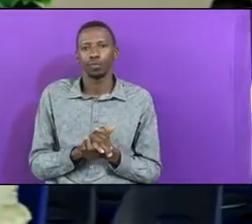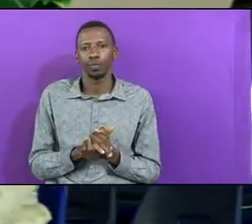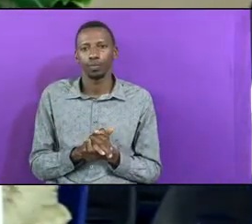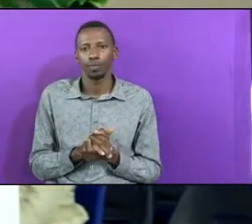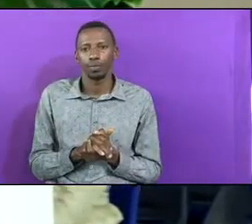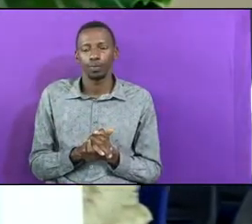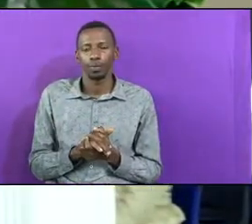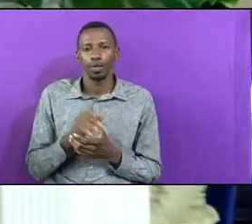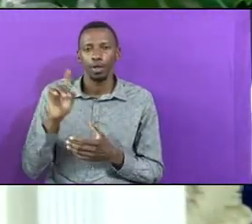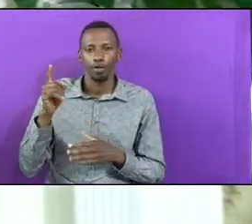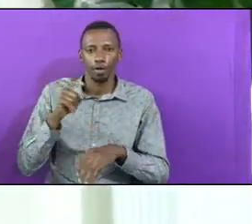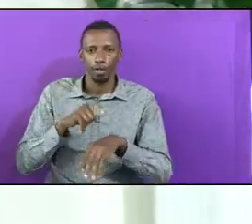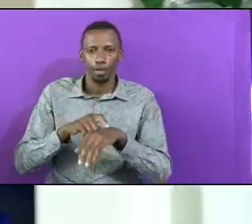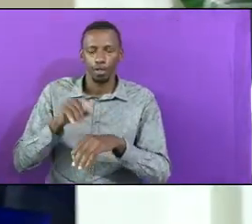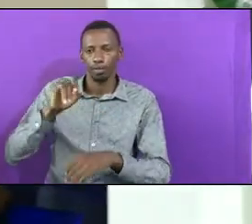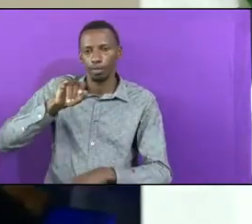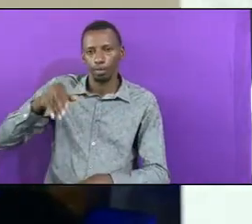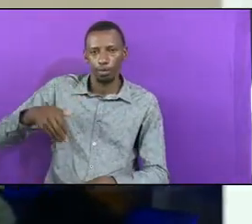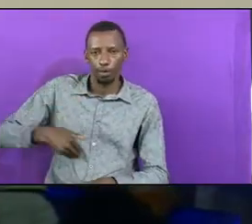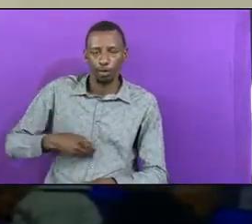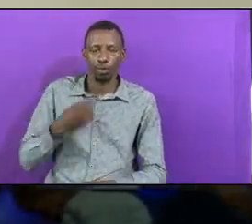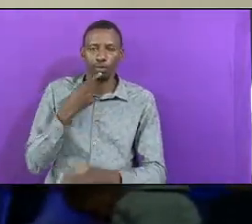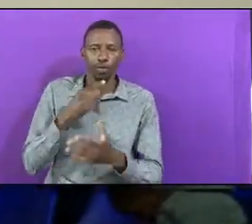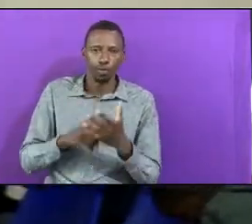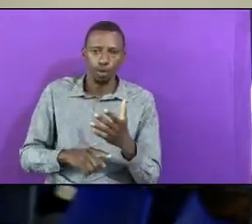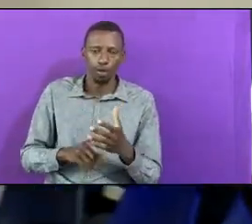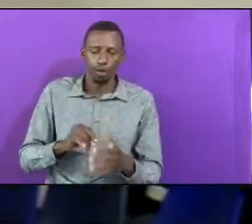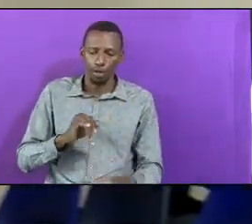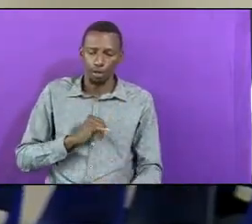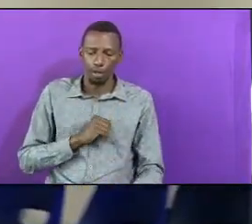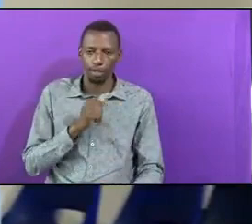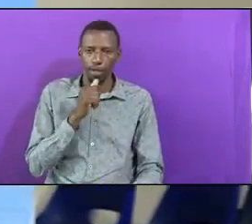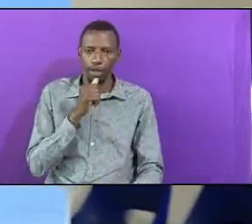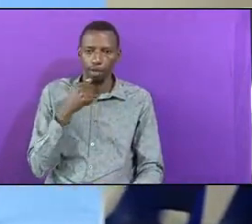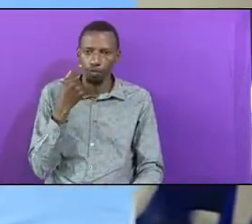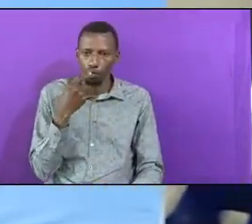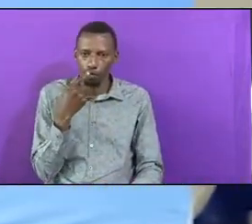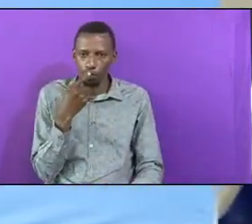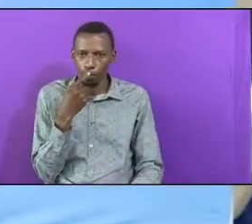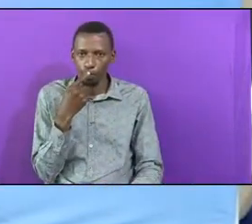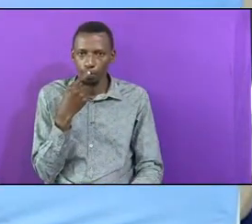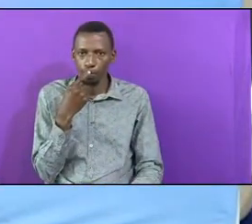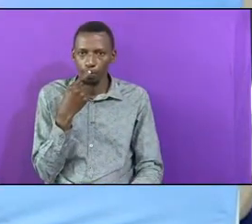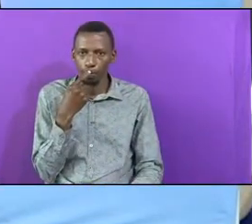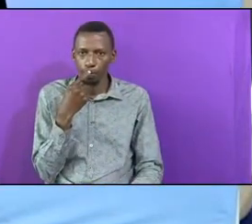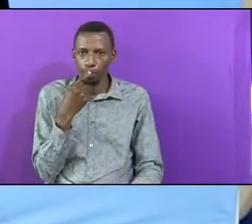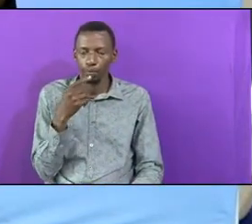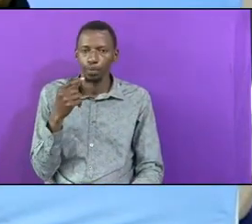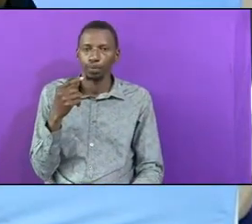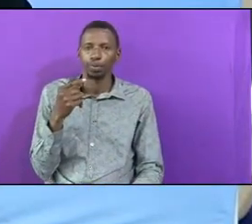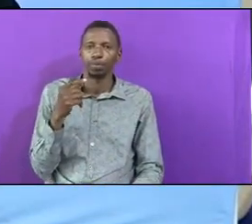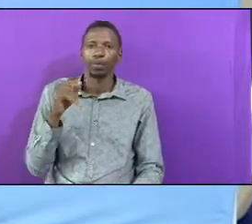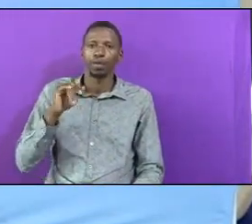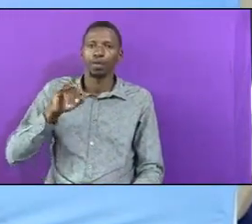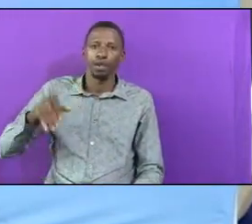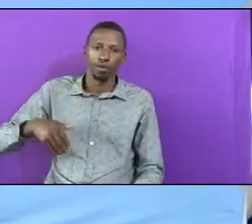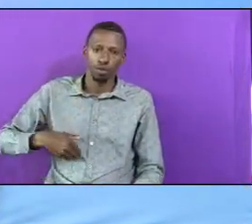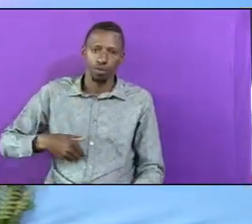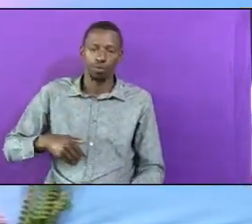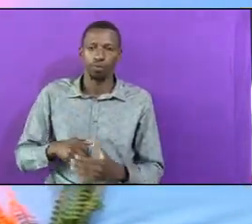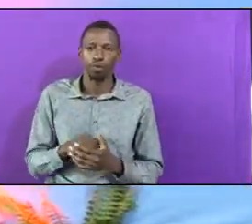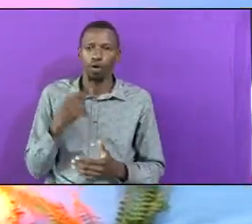For For The First Time Jacobo Said I Am Who I Am Who Jacobo